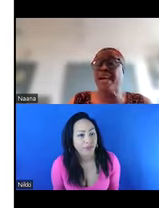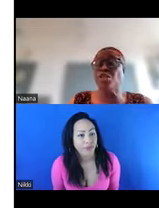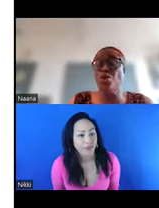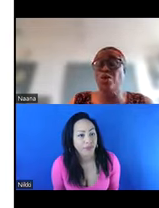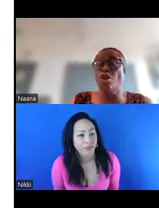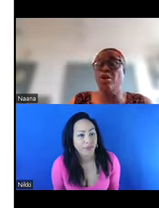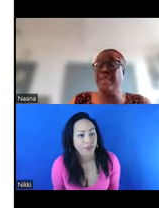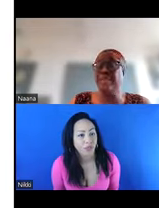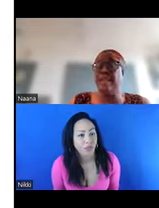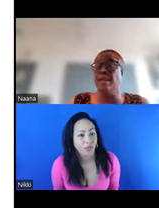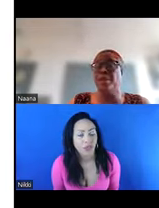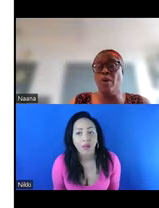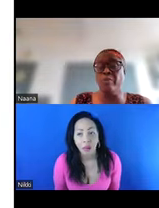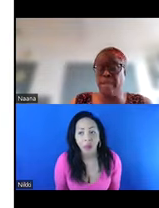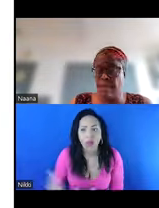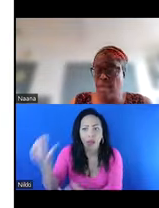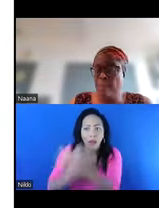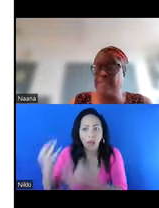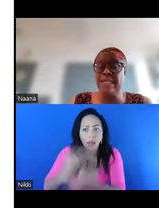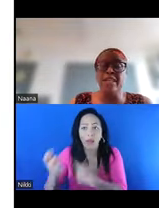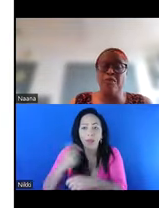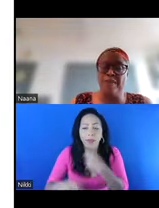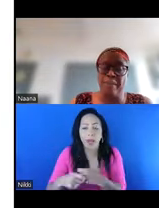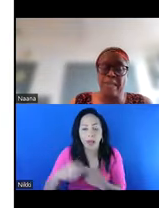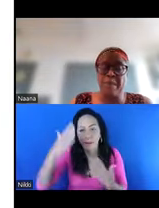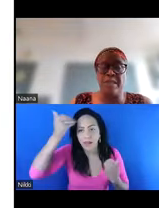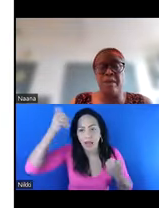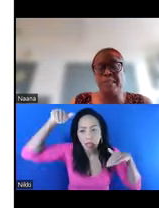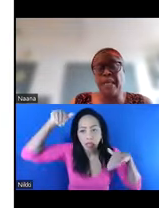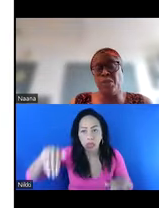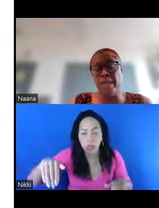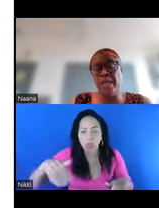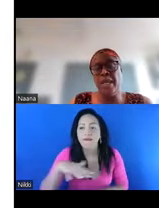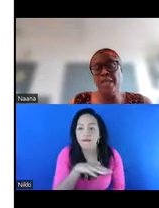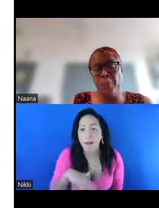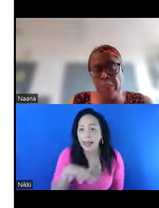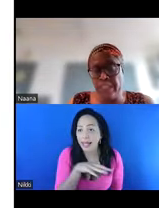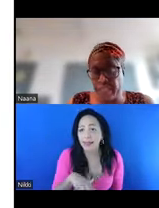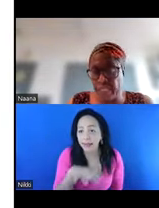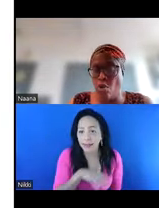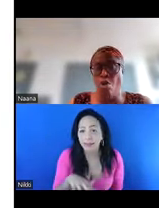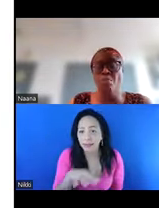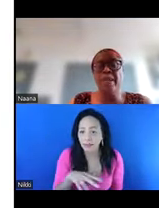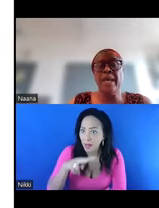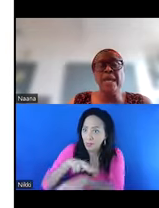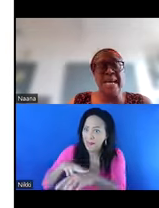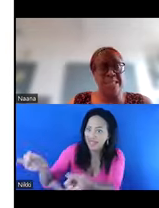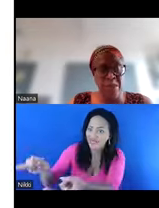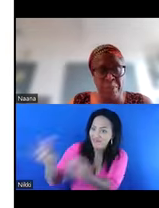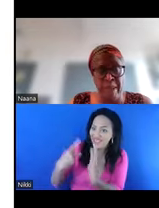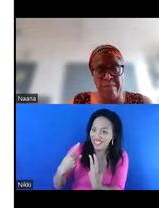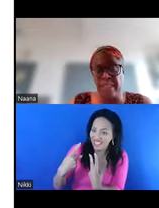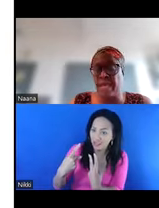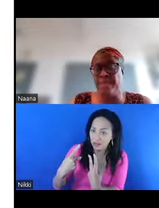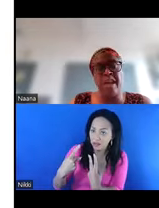Significant toll on mental health and well-being, particularly for families, because sometimes when the police visit the home, it's